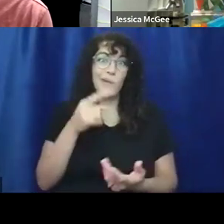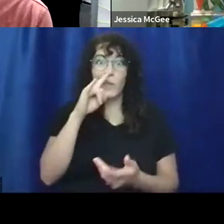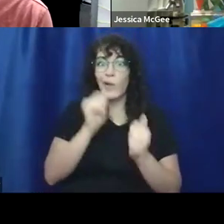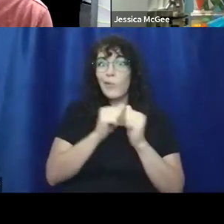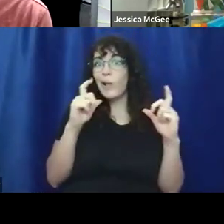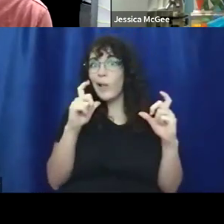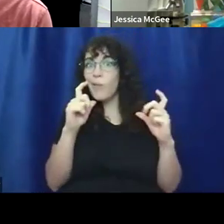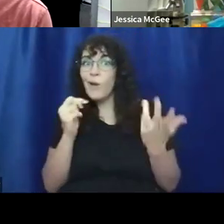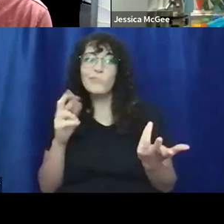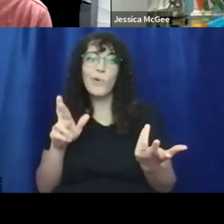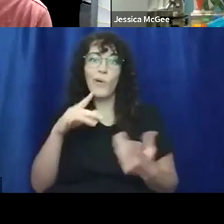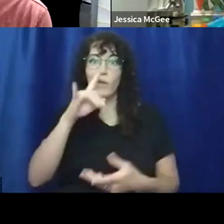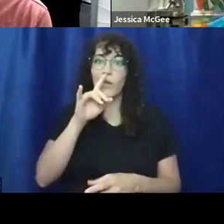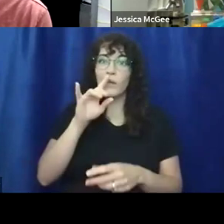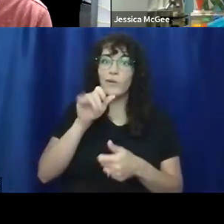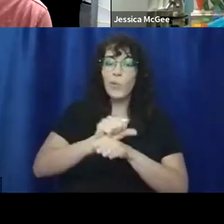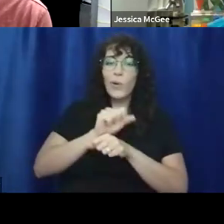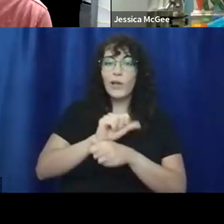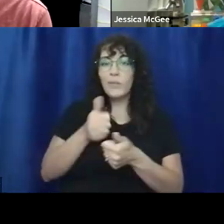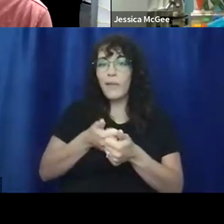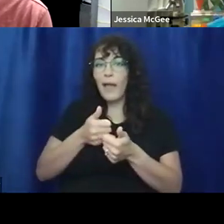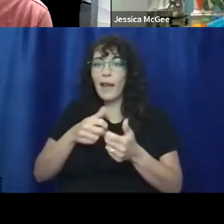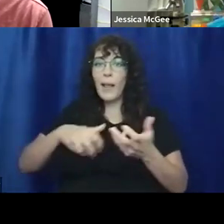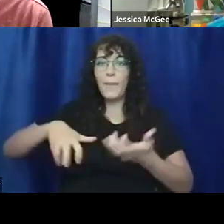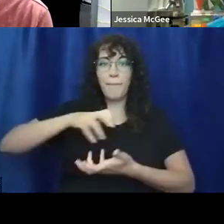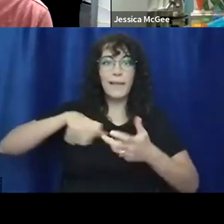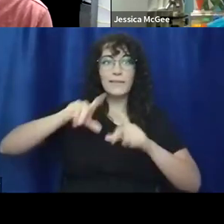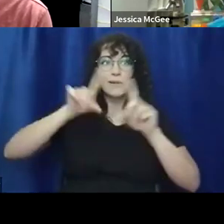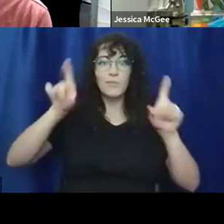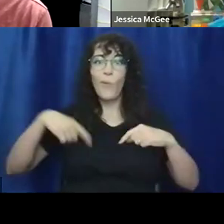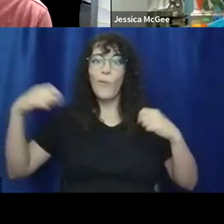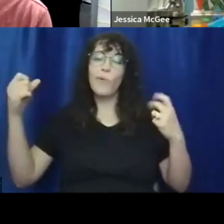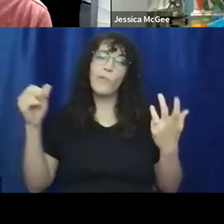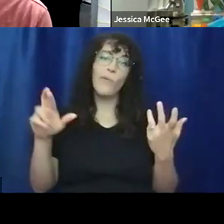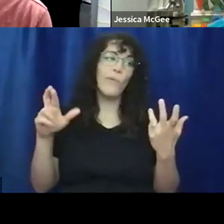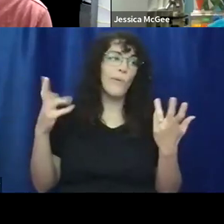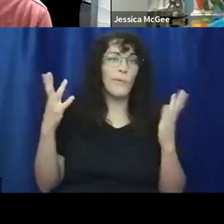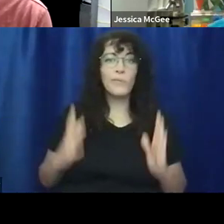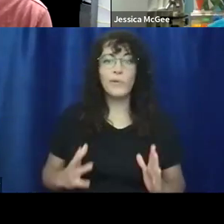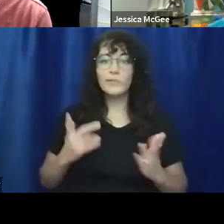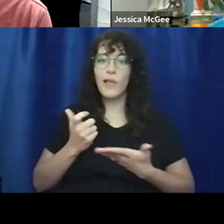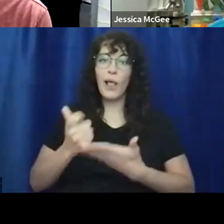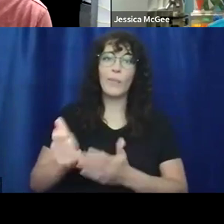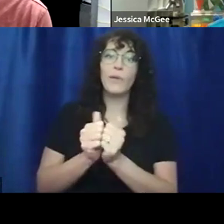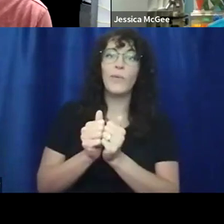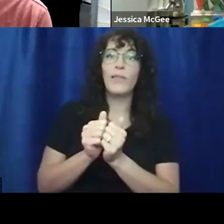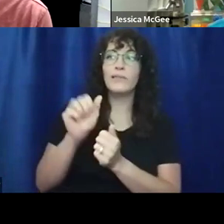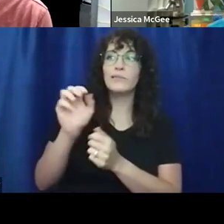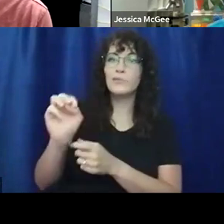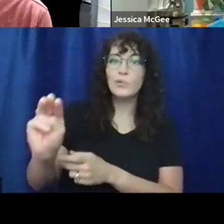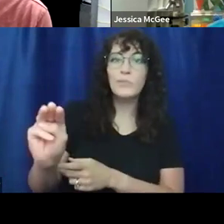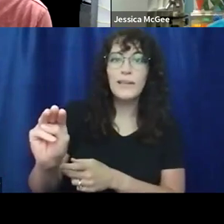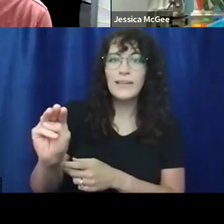working behind a, a, a, a mixing board or a person, uh, that was, um, helping with social media, didn't really